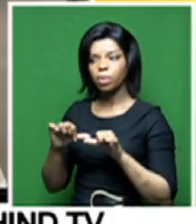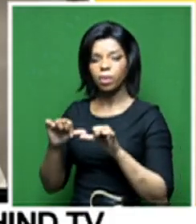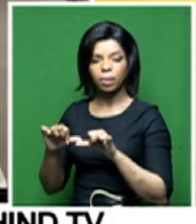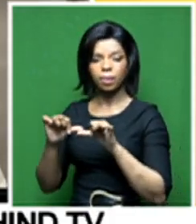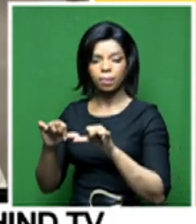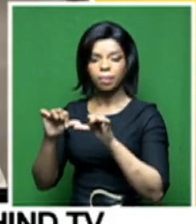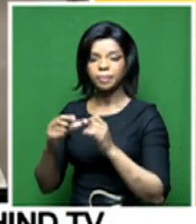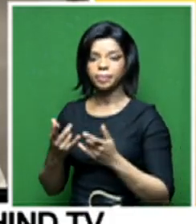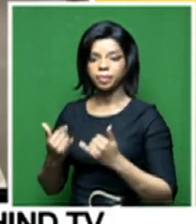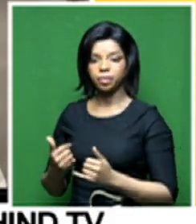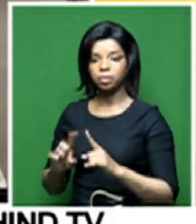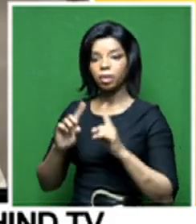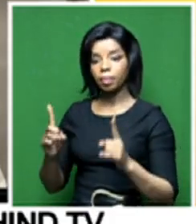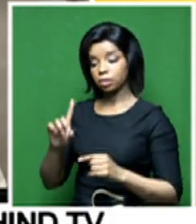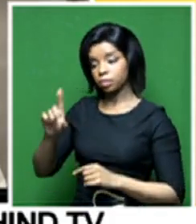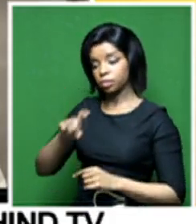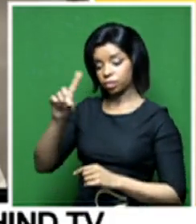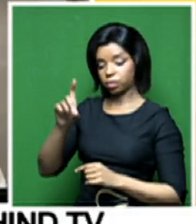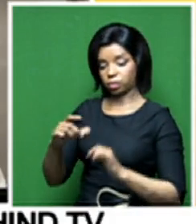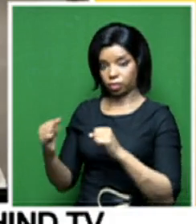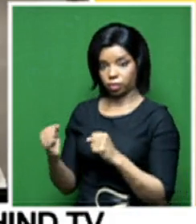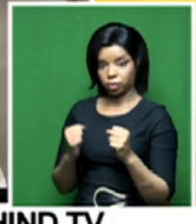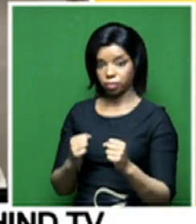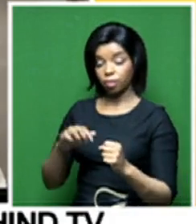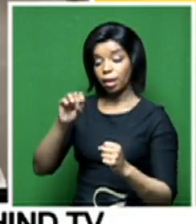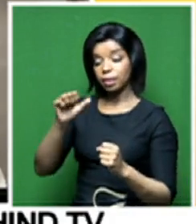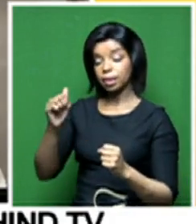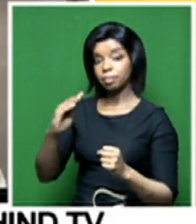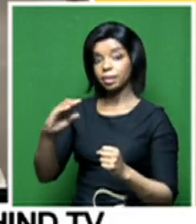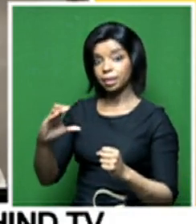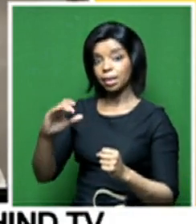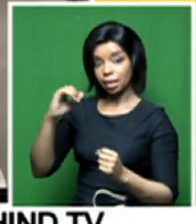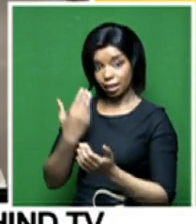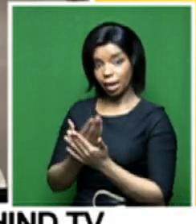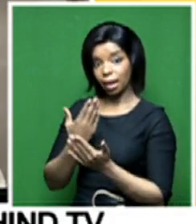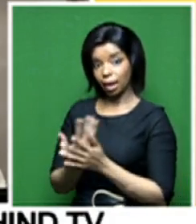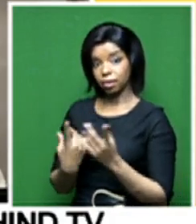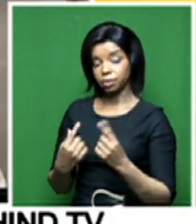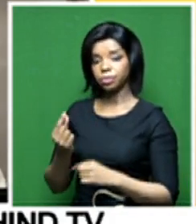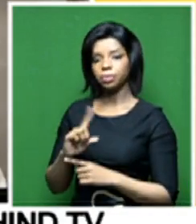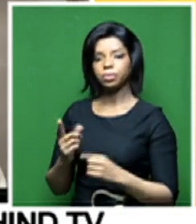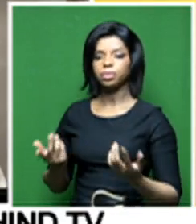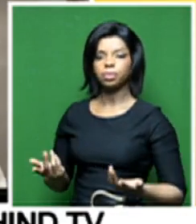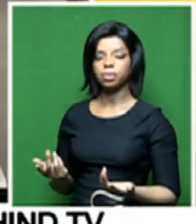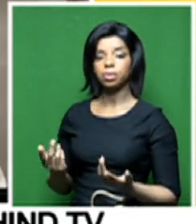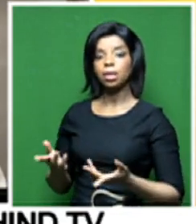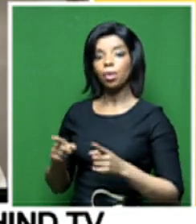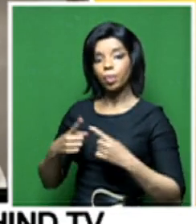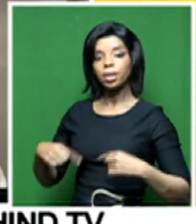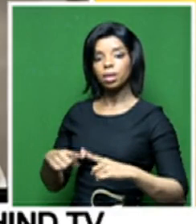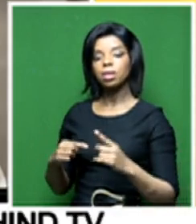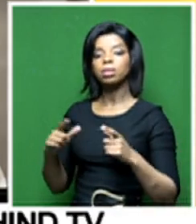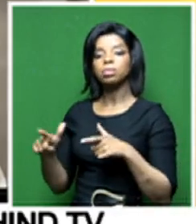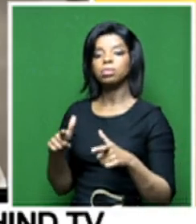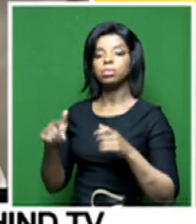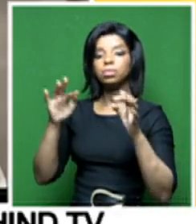Now, I mean, the question remains, what is it that the SAP EC can do? How do we manage to stay viable? How